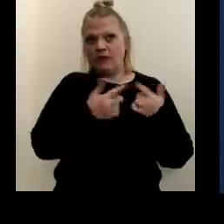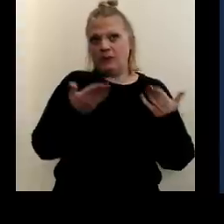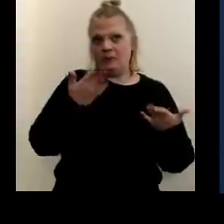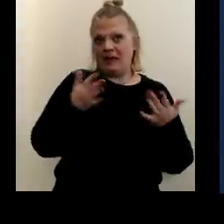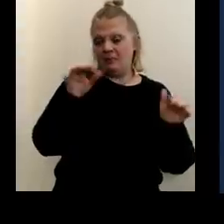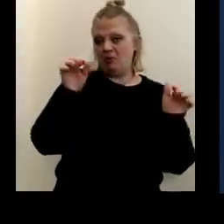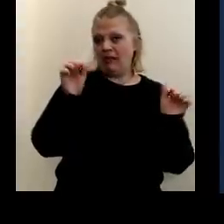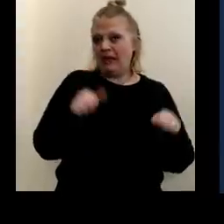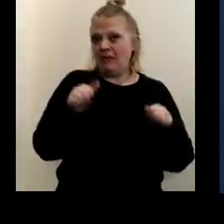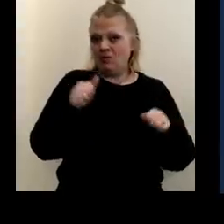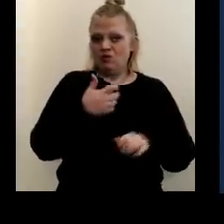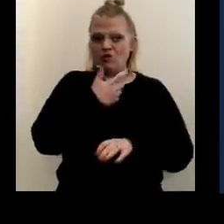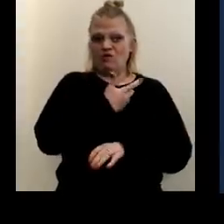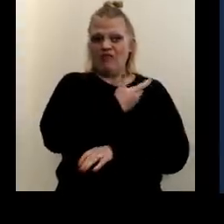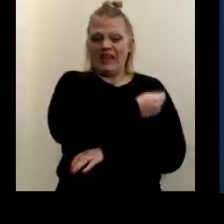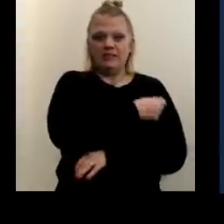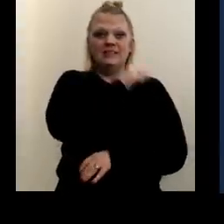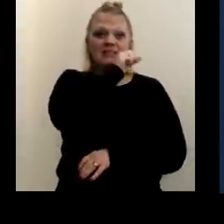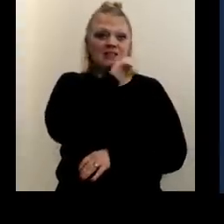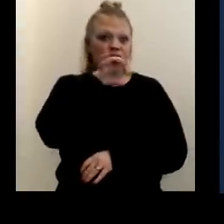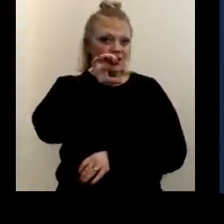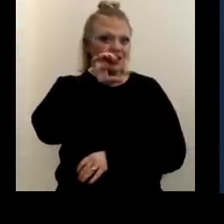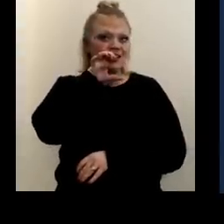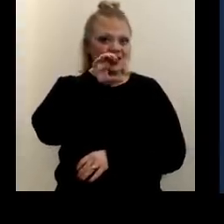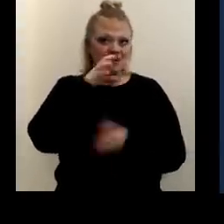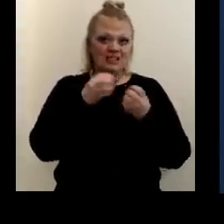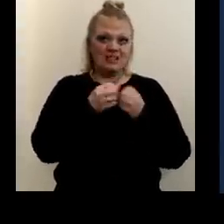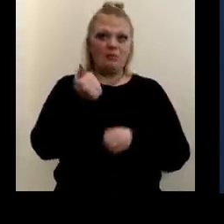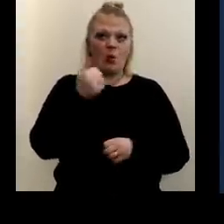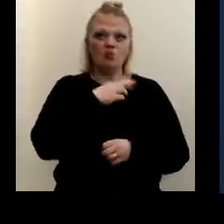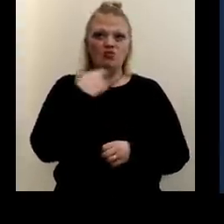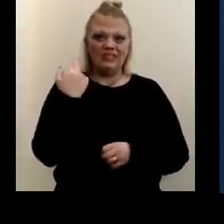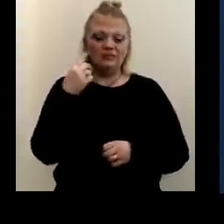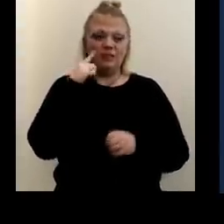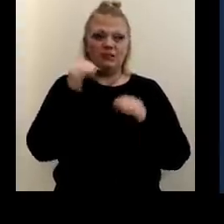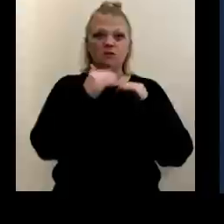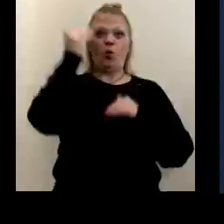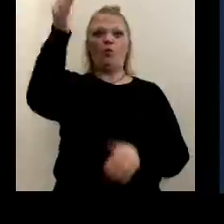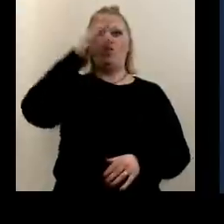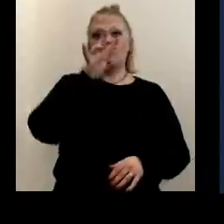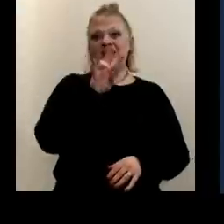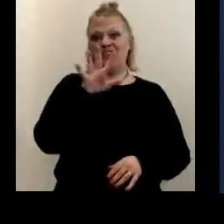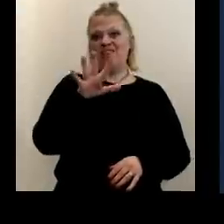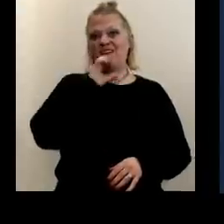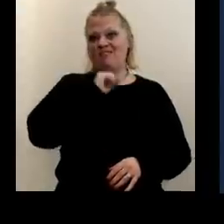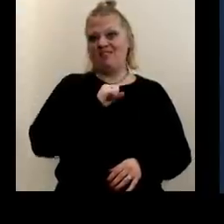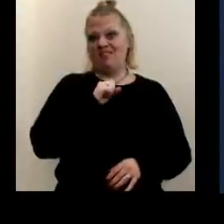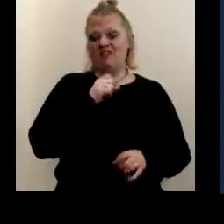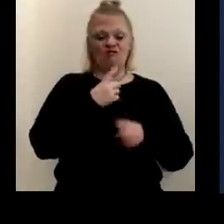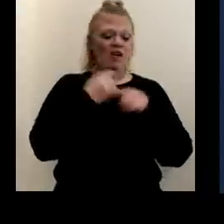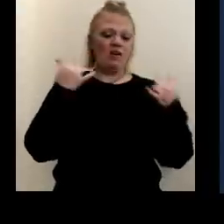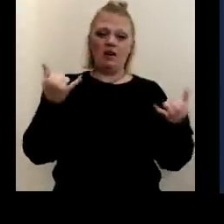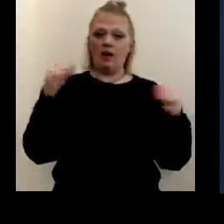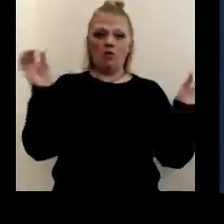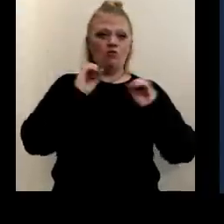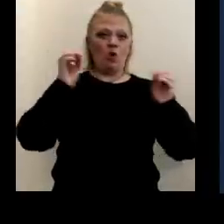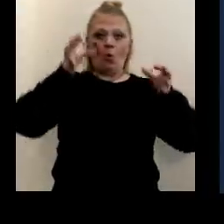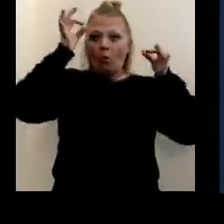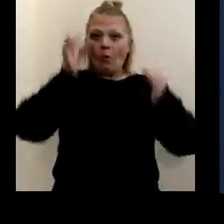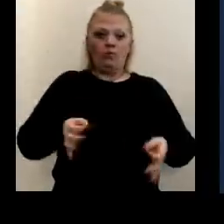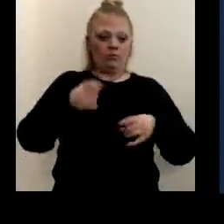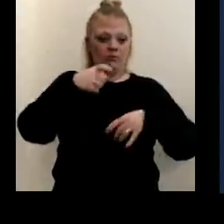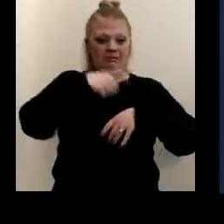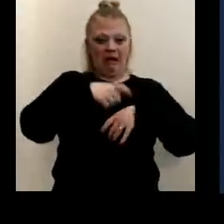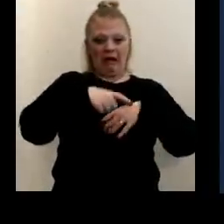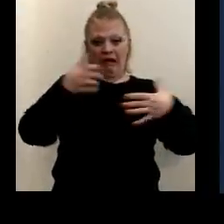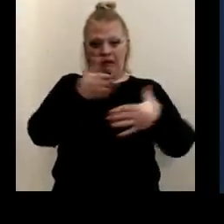vaccinate those seniors that are most at risk because they're over the age of 75. But right now we do not have a definitive timeline on